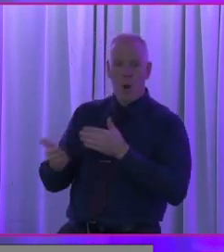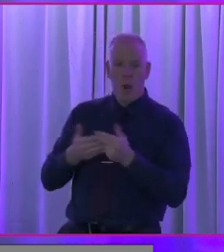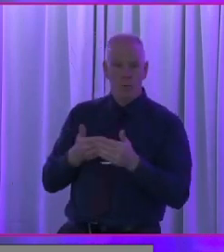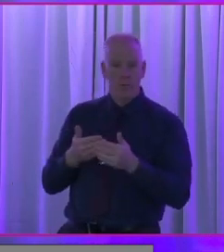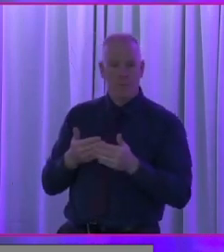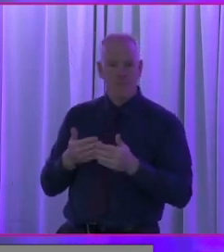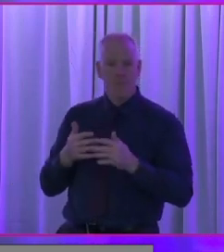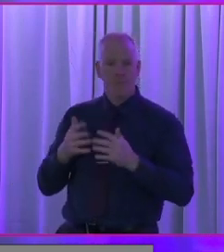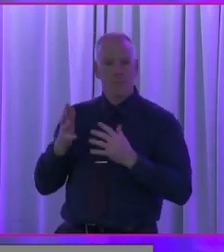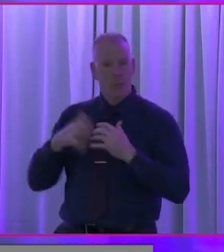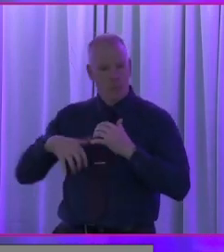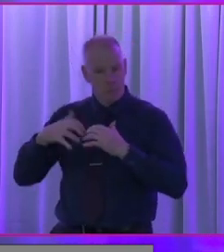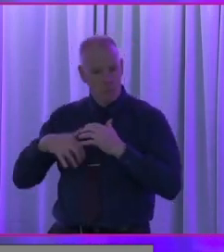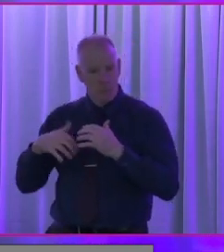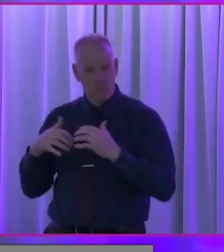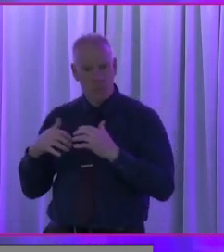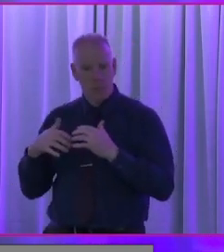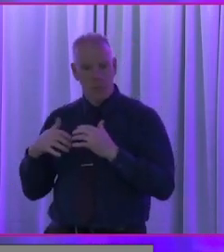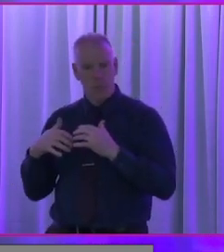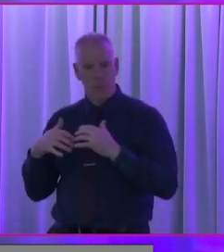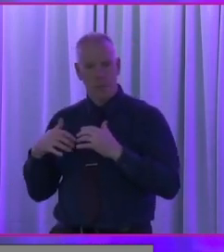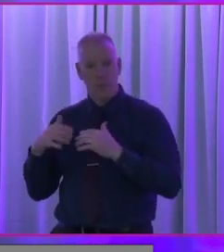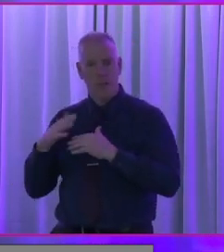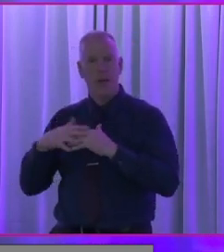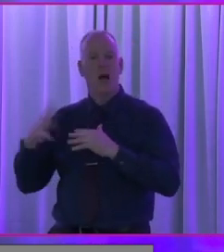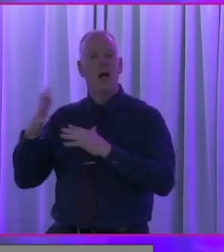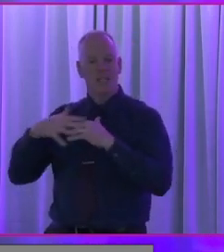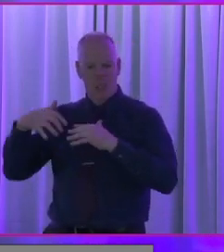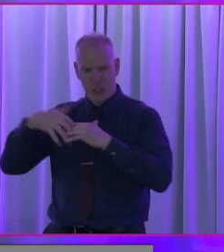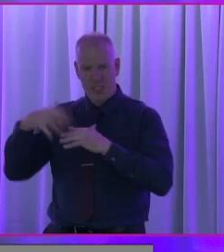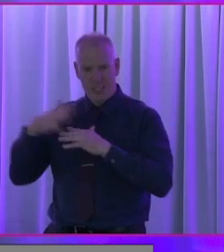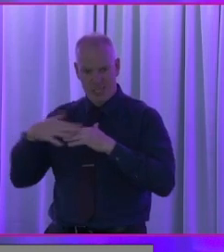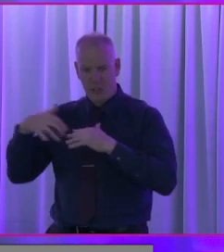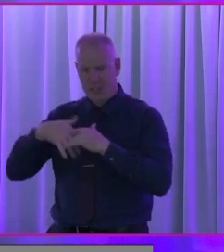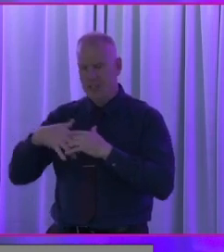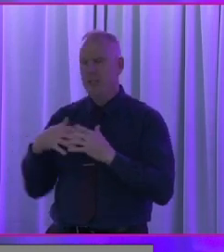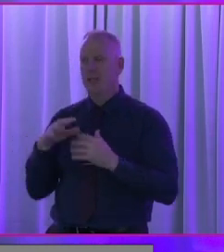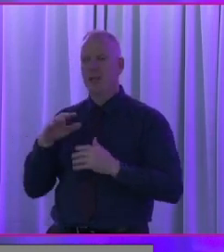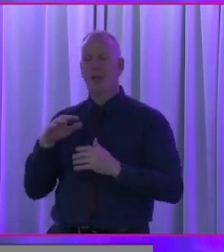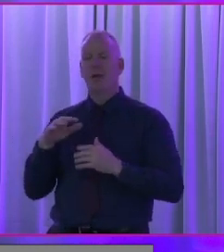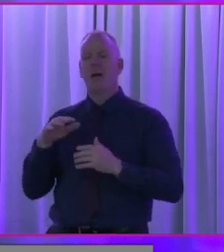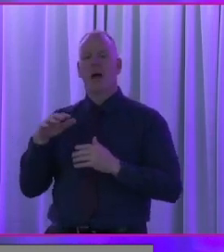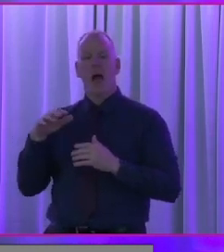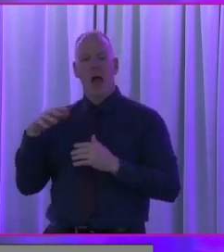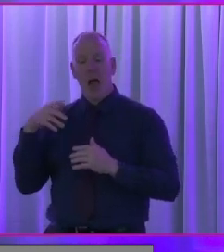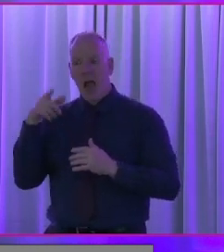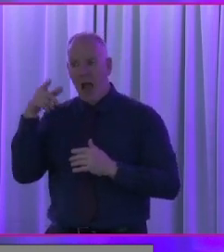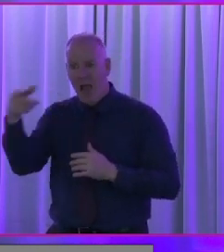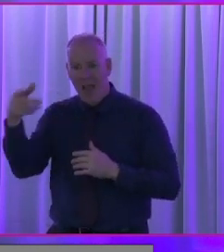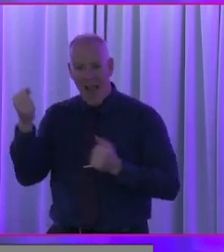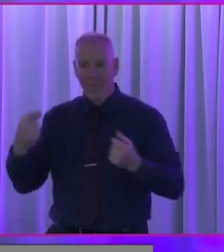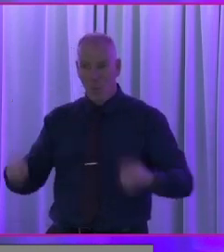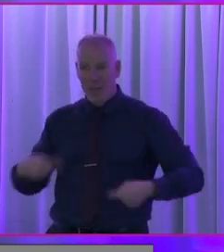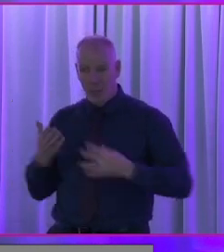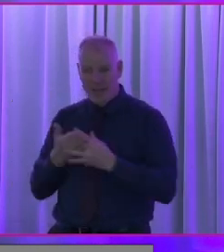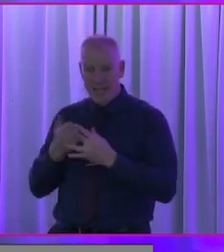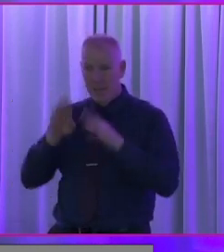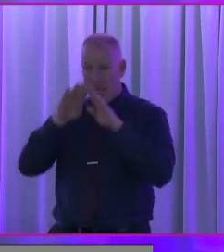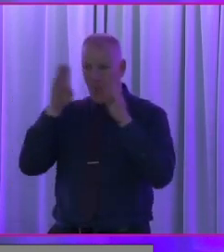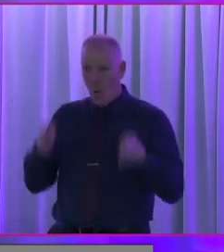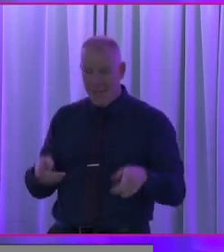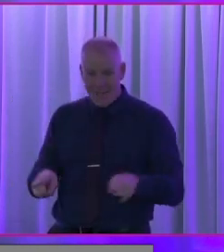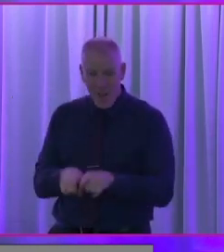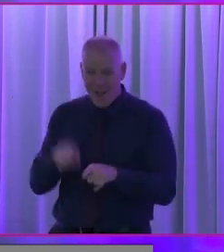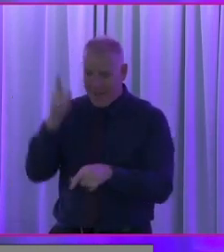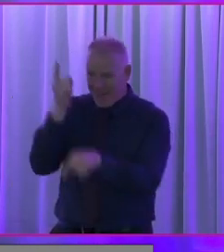small embassy, um, it was fully accessible. They had a wheelchair accessible polling booth, um, as well